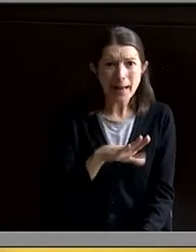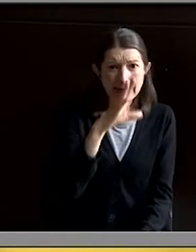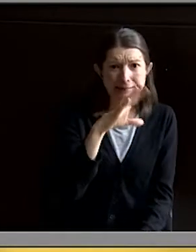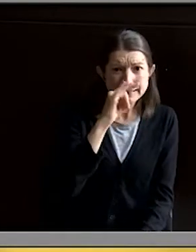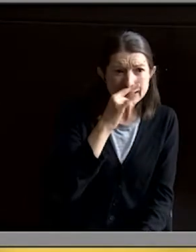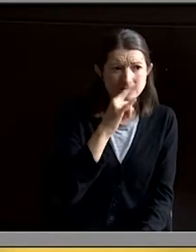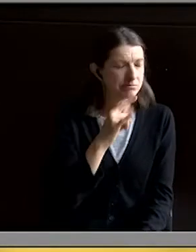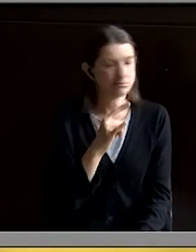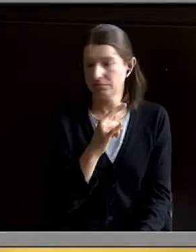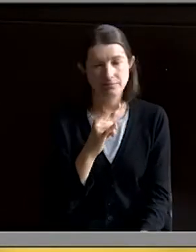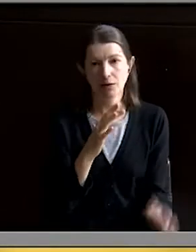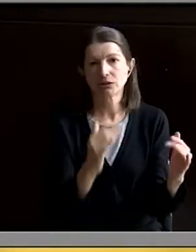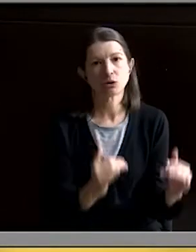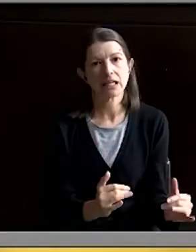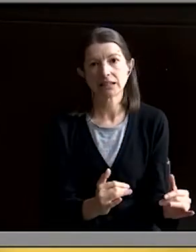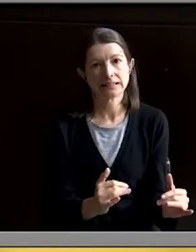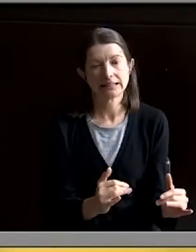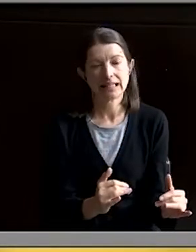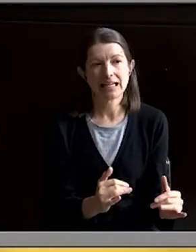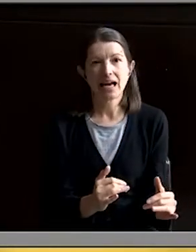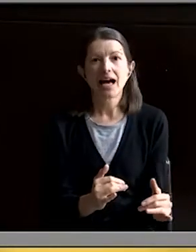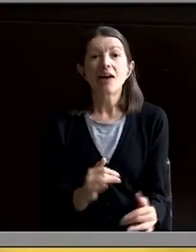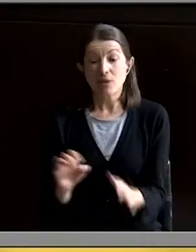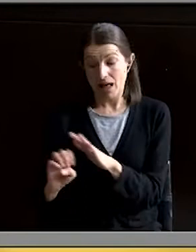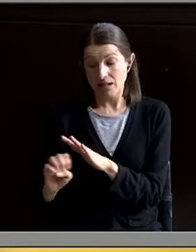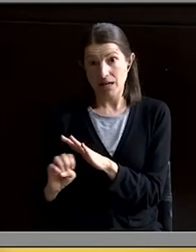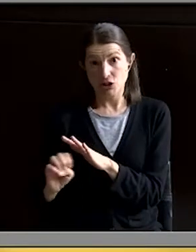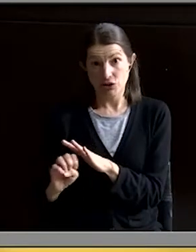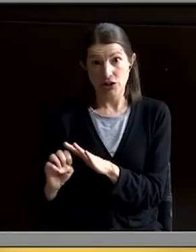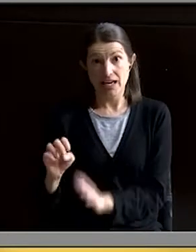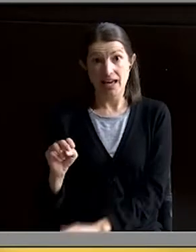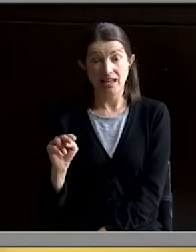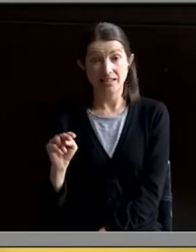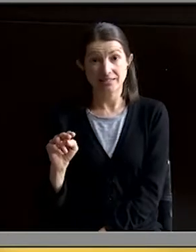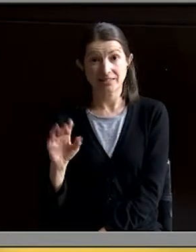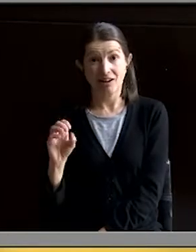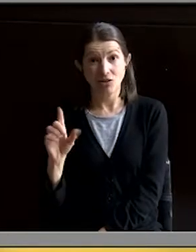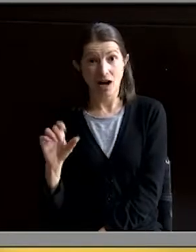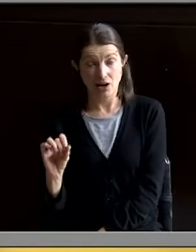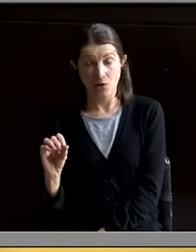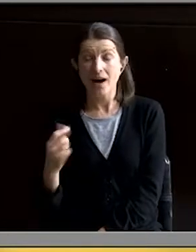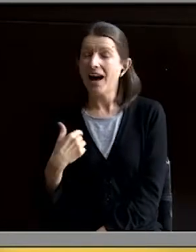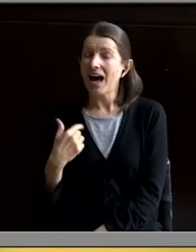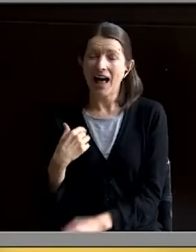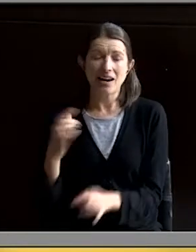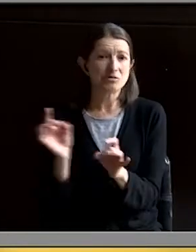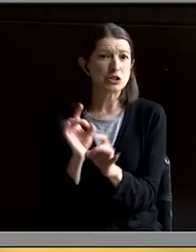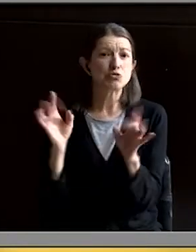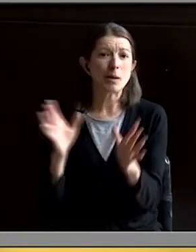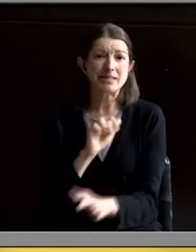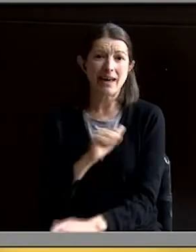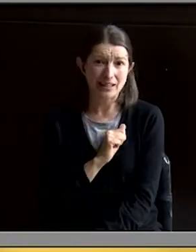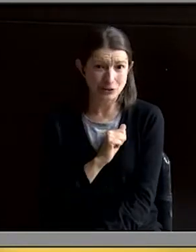but that's a gross understatement. Since Vanderhoof Elementary School in Arvada, Colorado, I had a record of having a disruptive attitude in school.